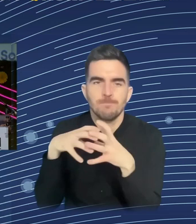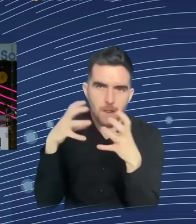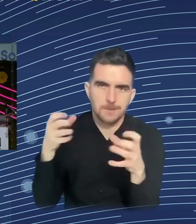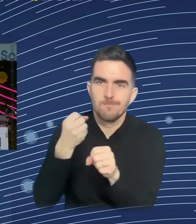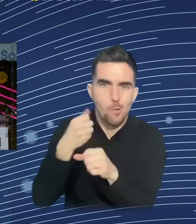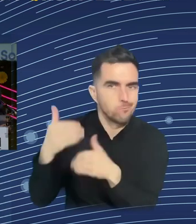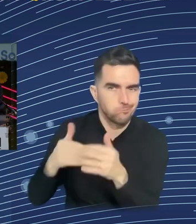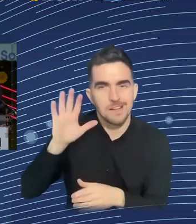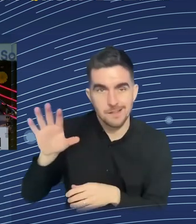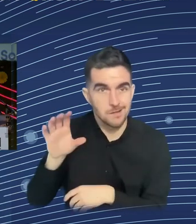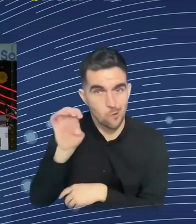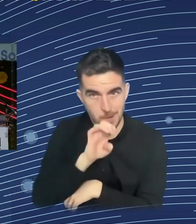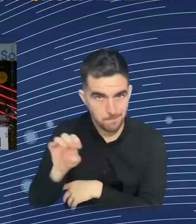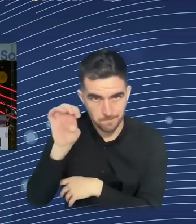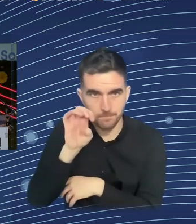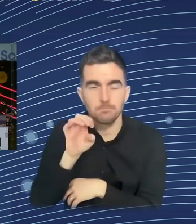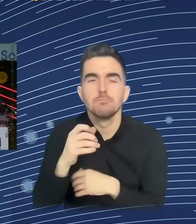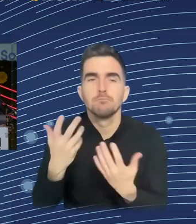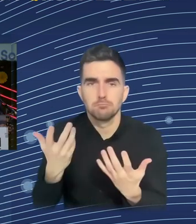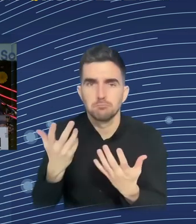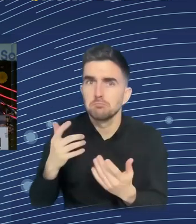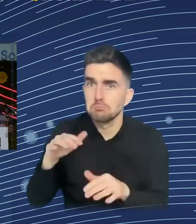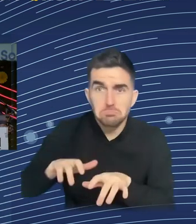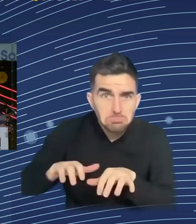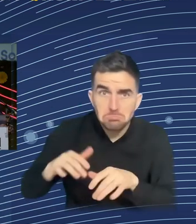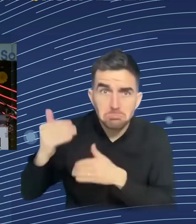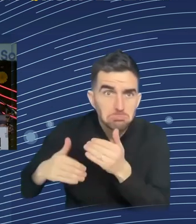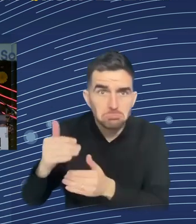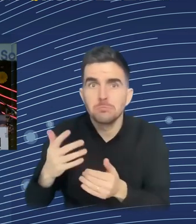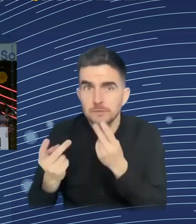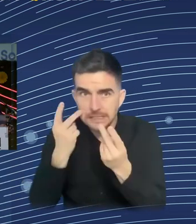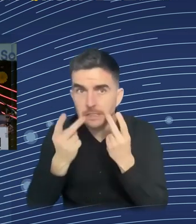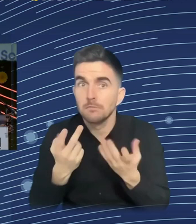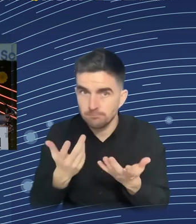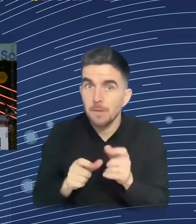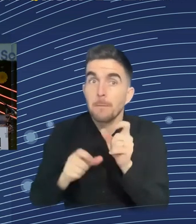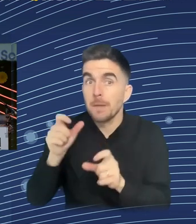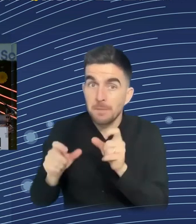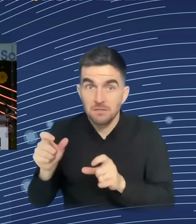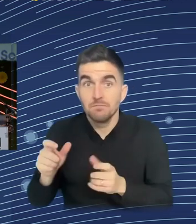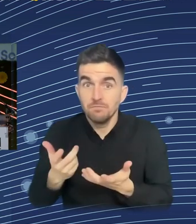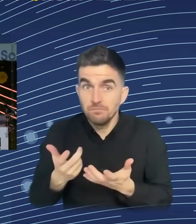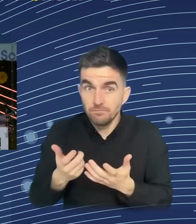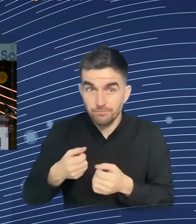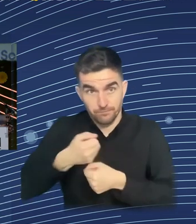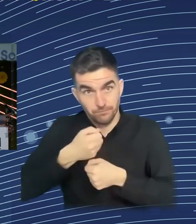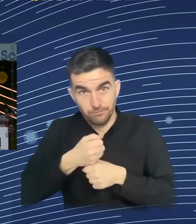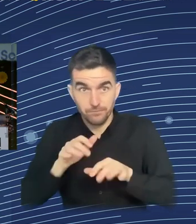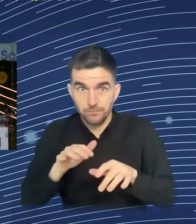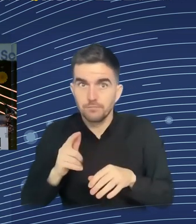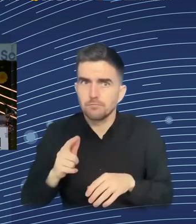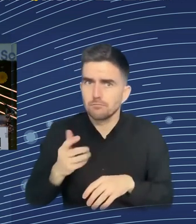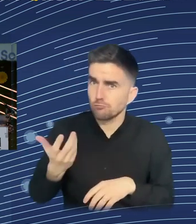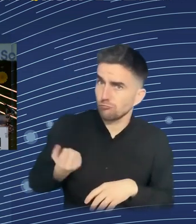wages and salaries in the market, not the highest, but the middle ones, sort of middle skill, mainly administrative